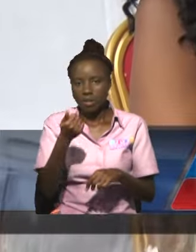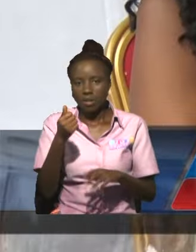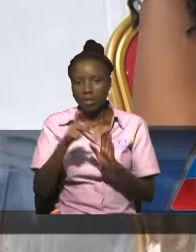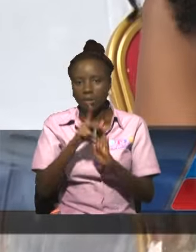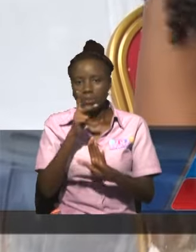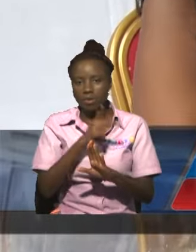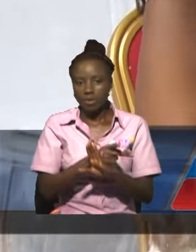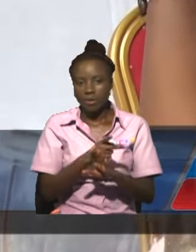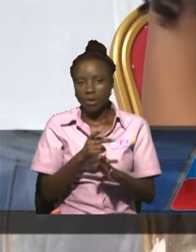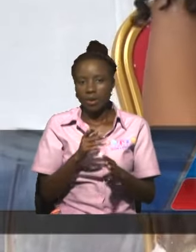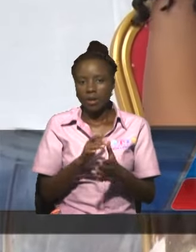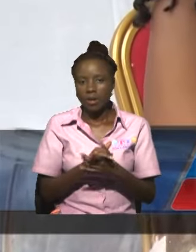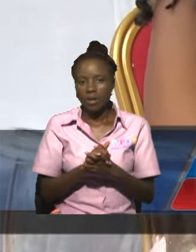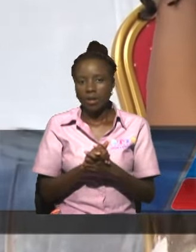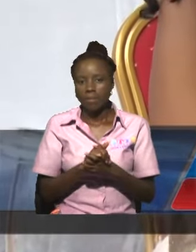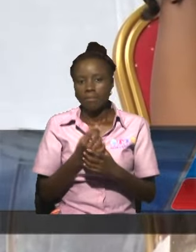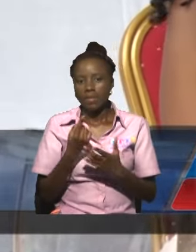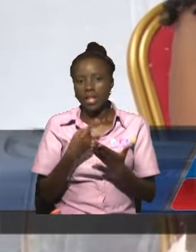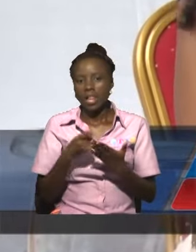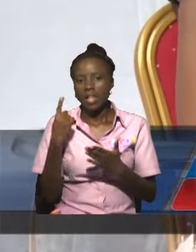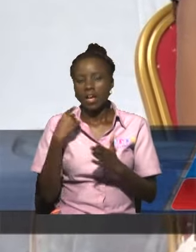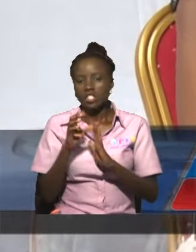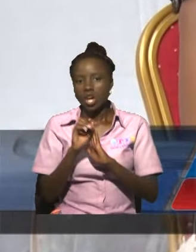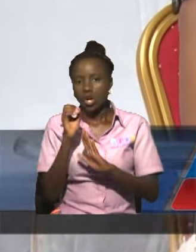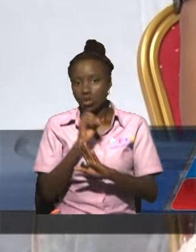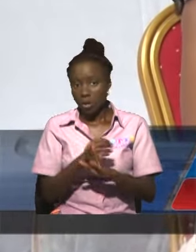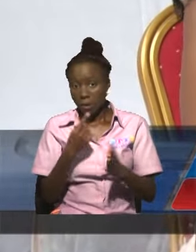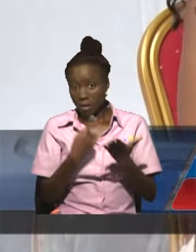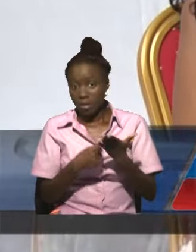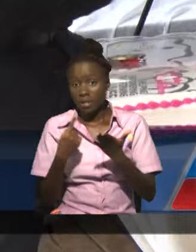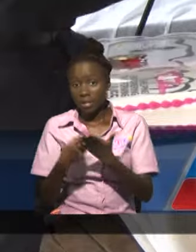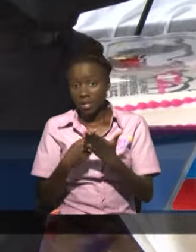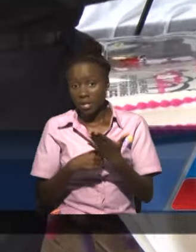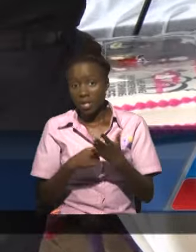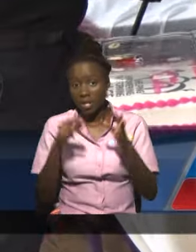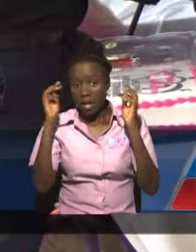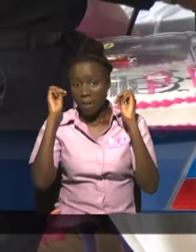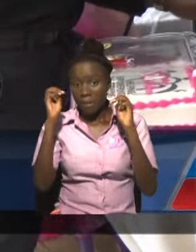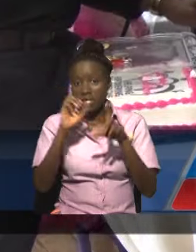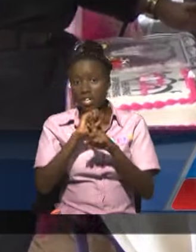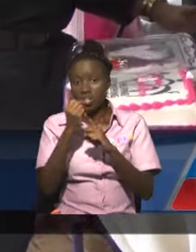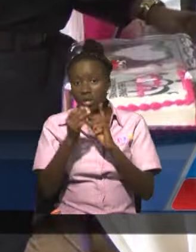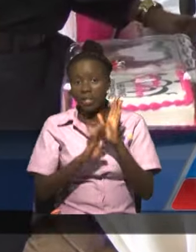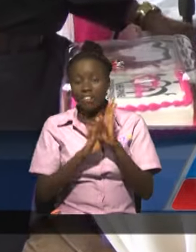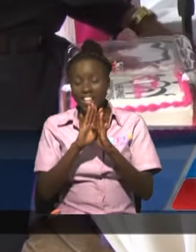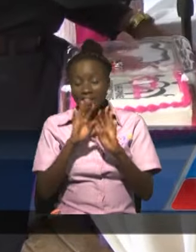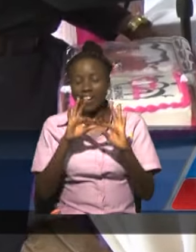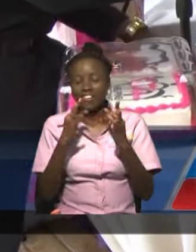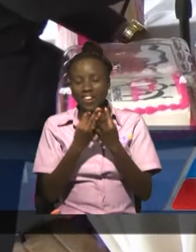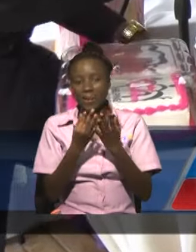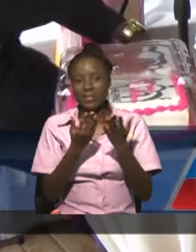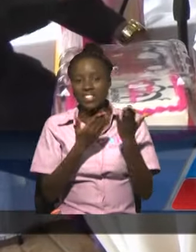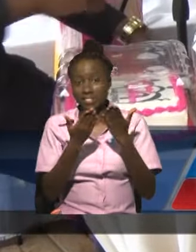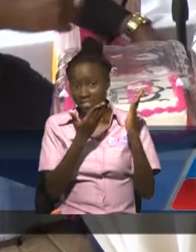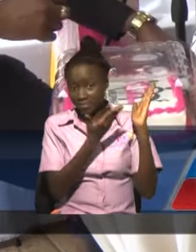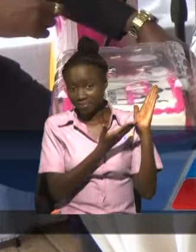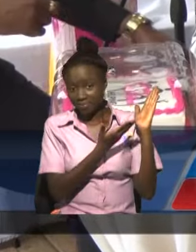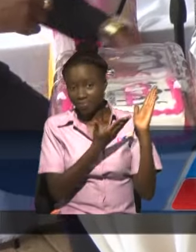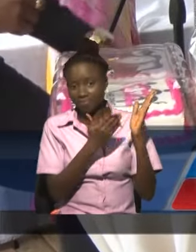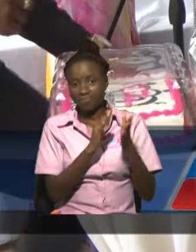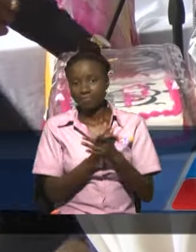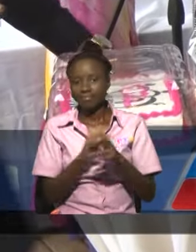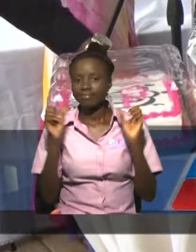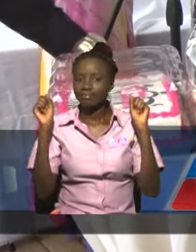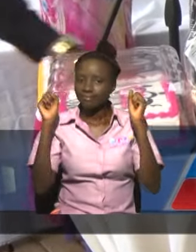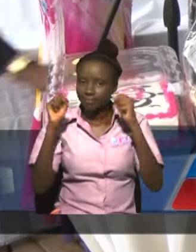While contributing to the debate last October in the Senate, Minister of Social Development and Family Services Donna Cox highlighted that